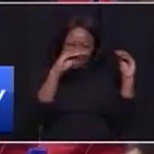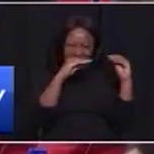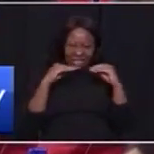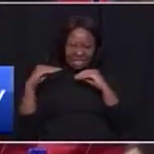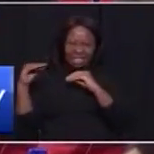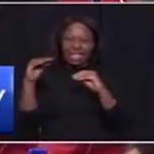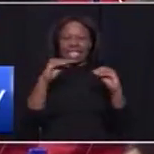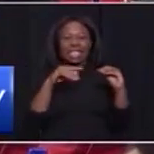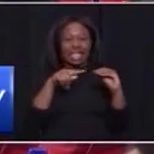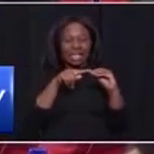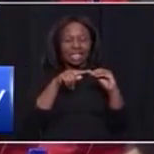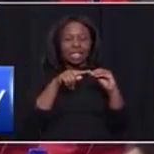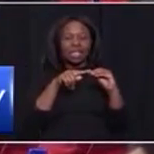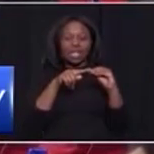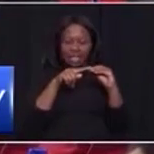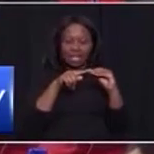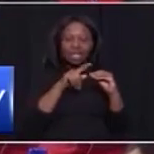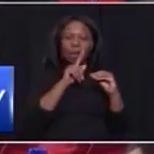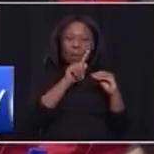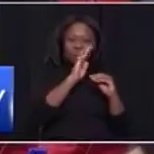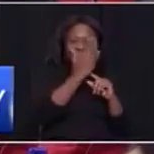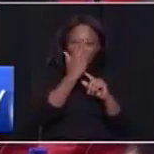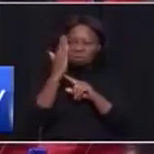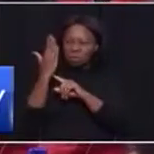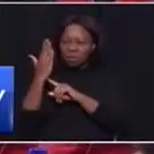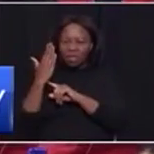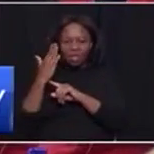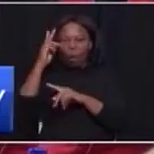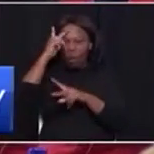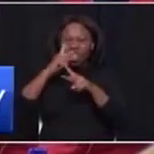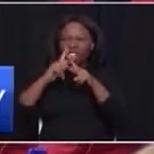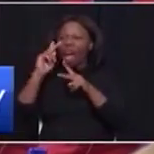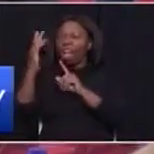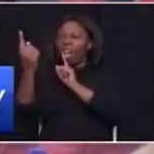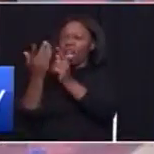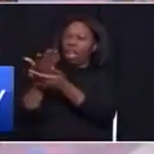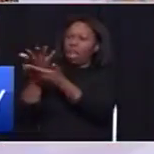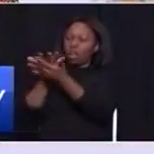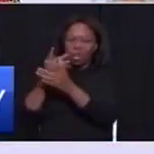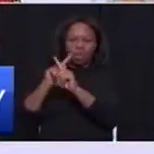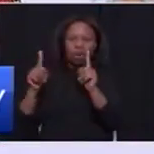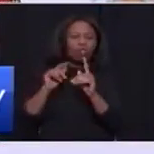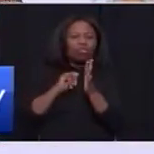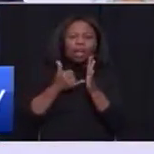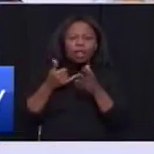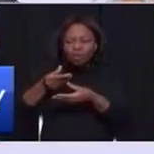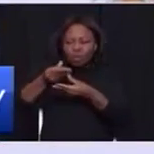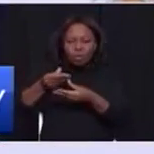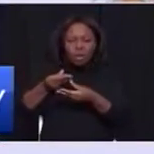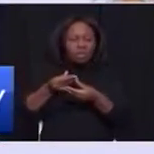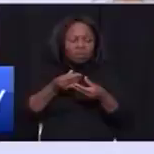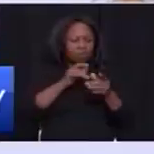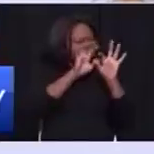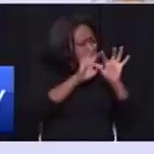interface with no official when they have done their work. They must just load their documents and get